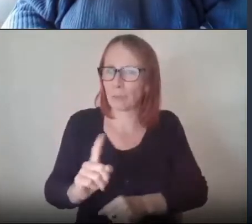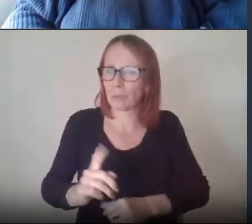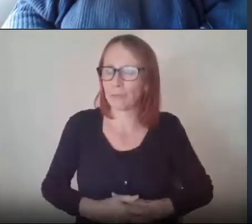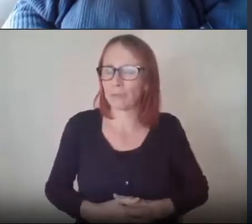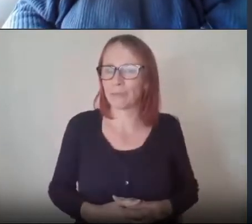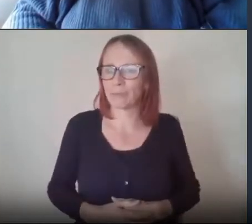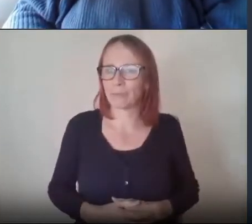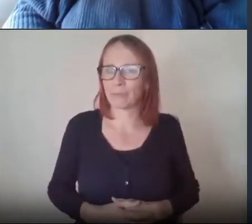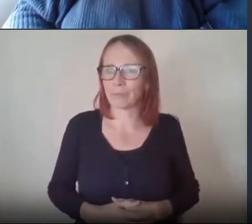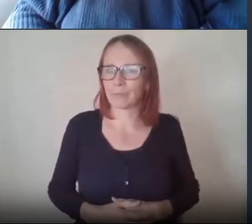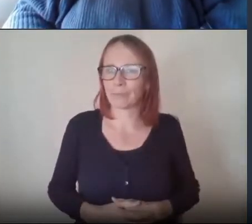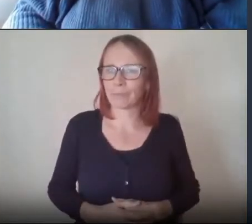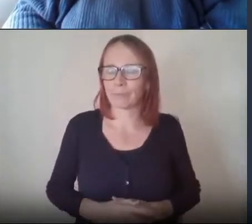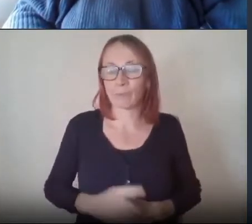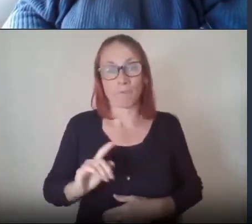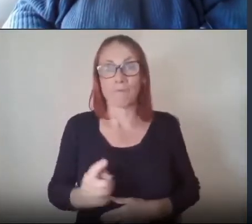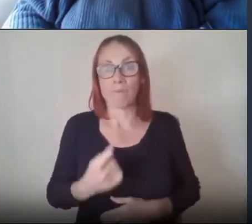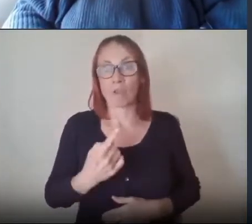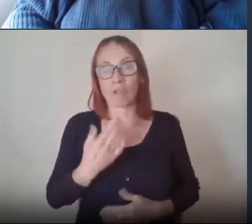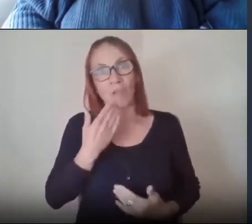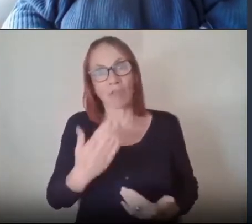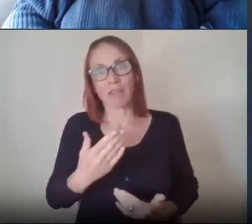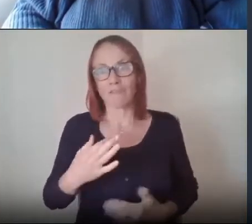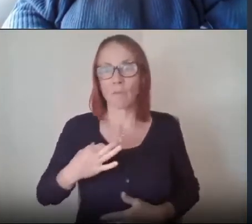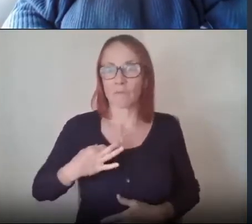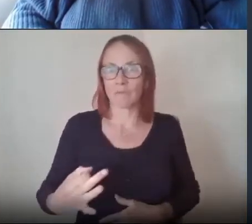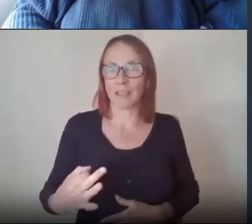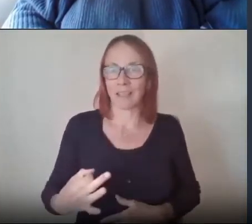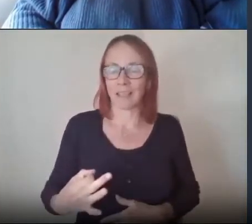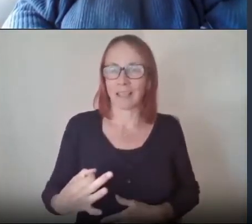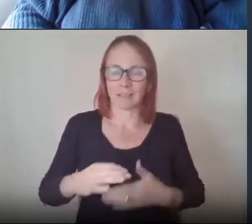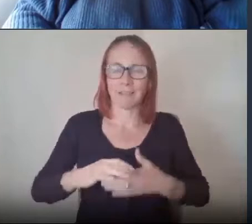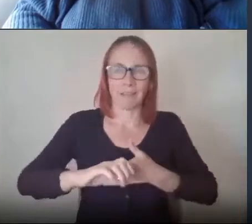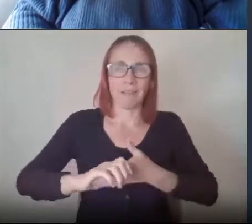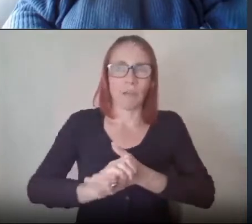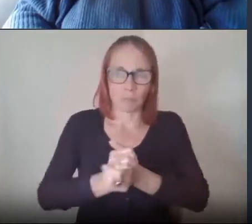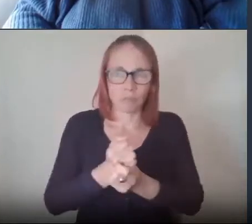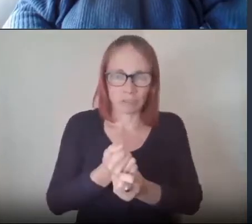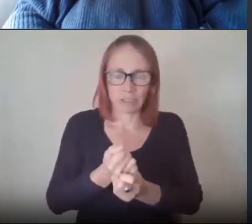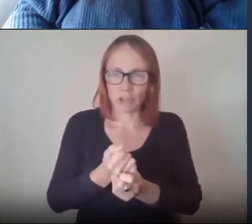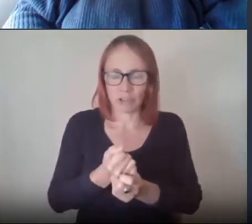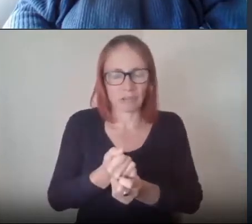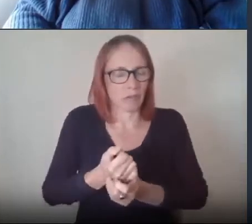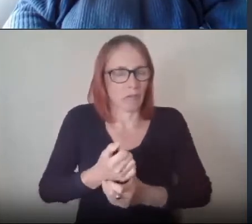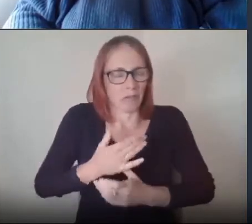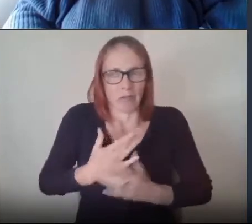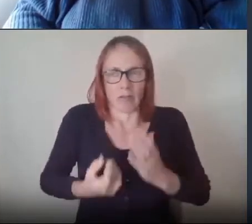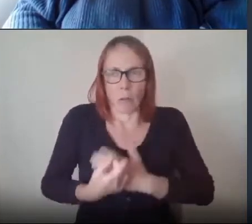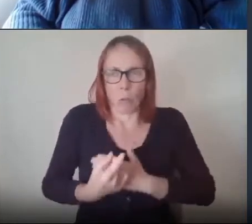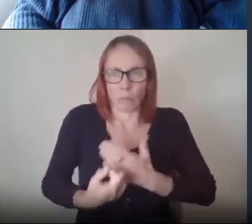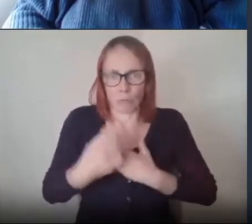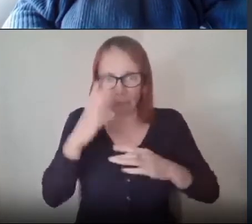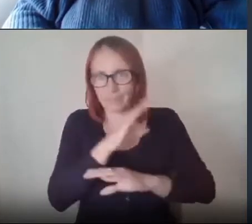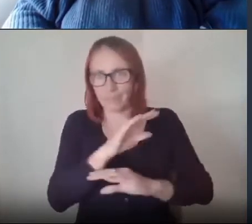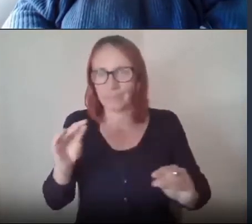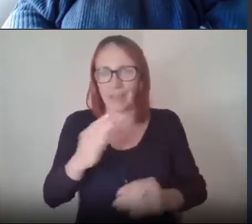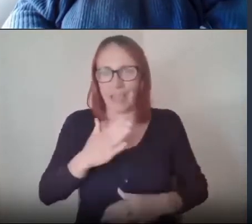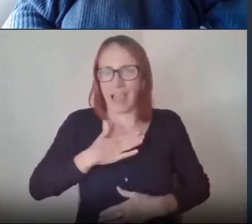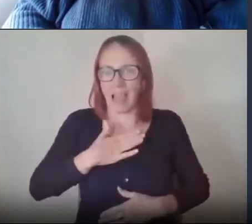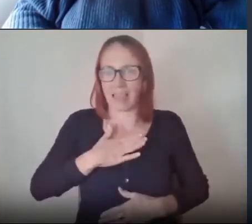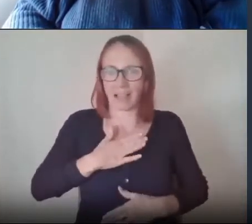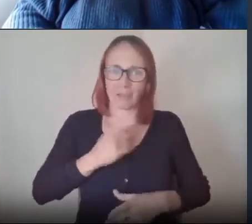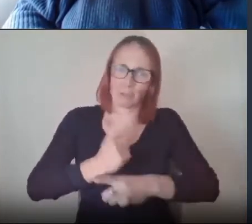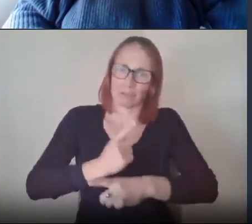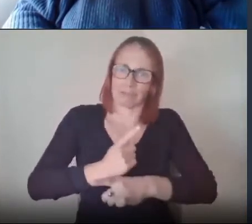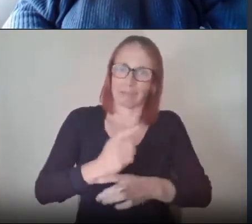firstly thanks for the invite today uh i do appreciate an opportunity uh i like to tell people all about